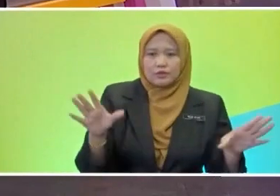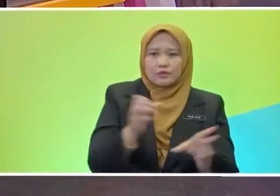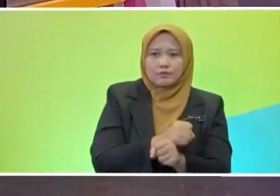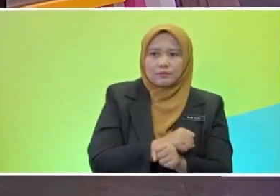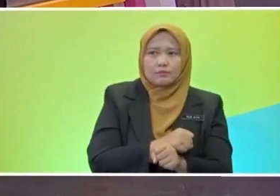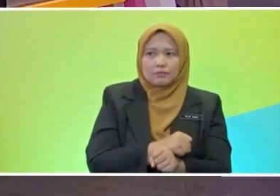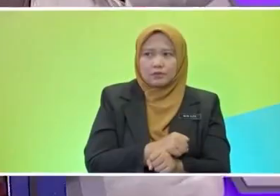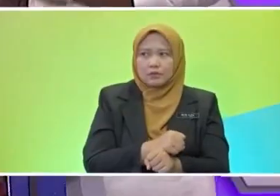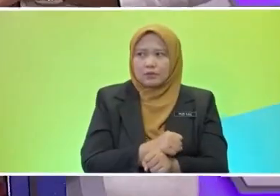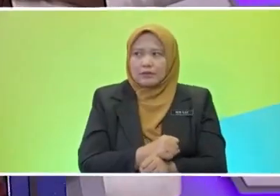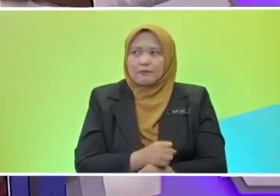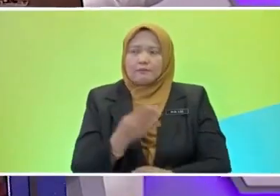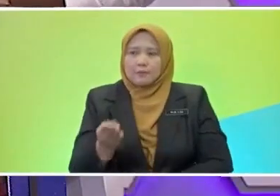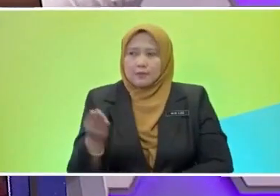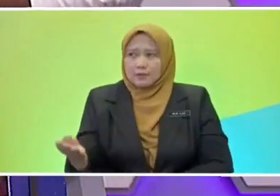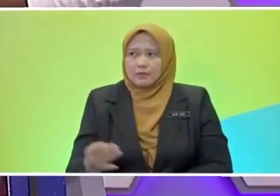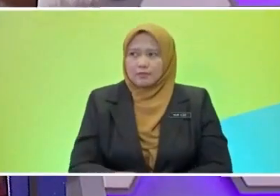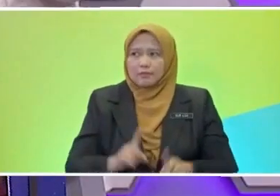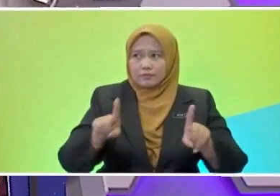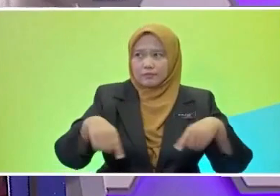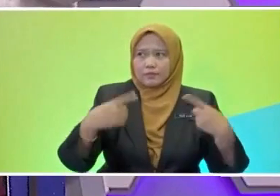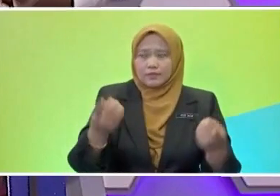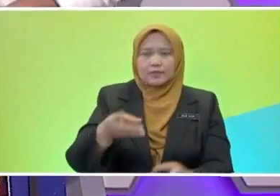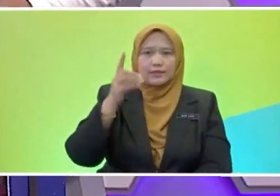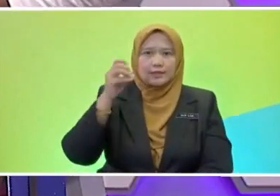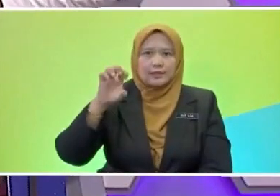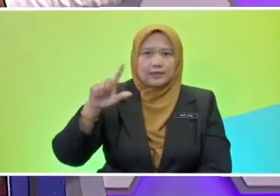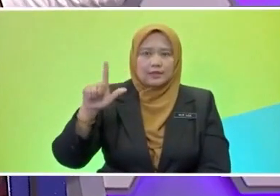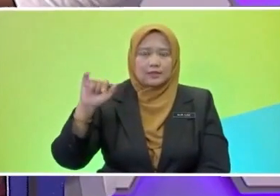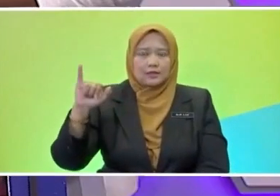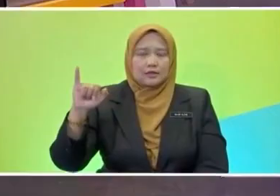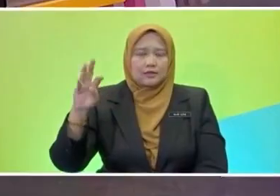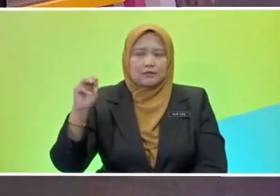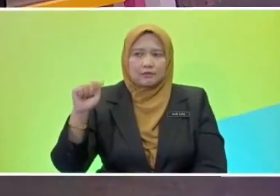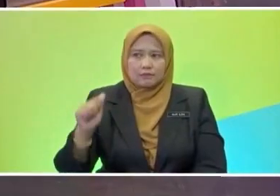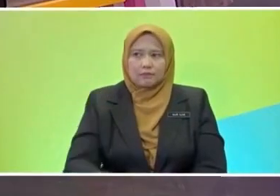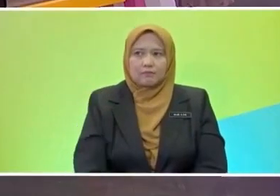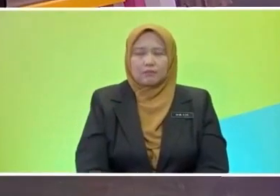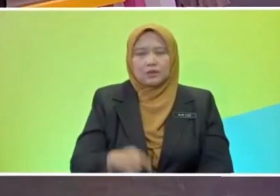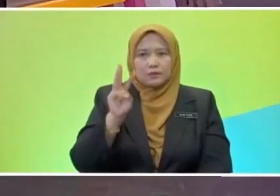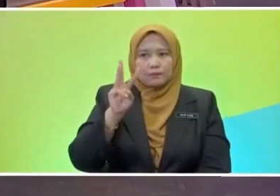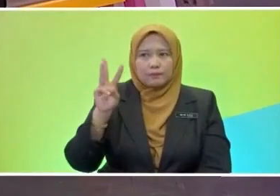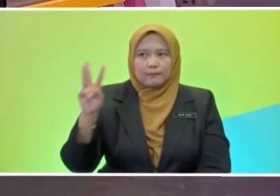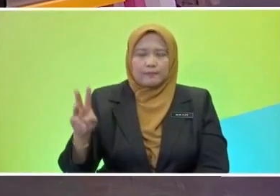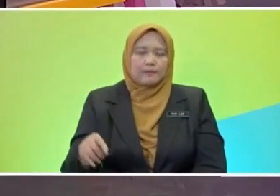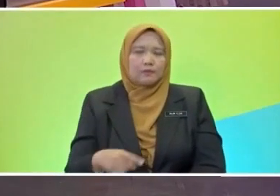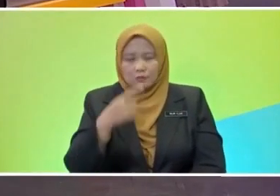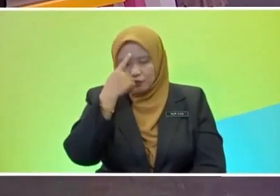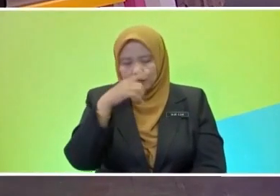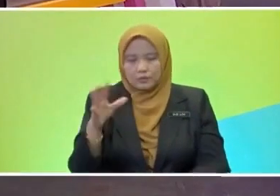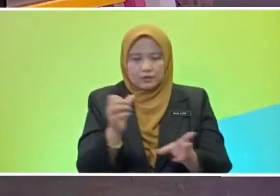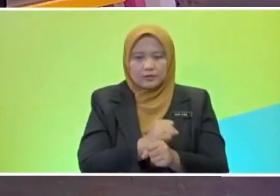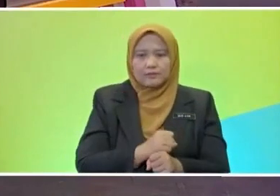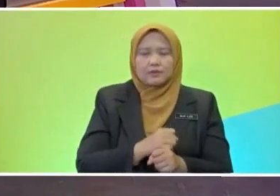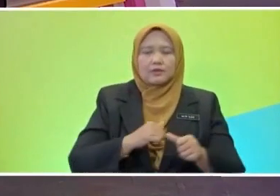for today's topic? You can refer to Delima Portal for extra enrichment tasks. Delima Portal. And how did our pupils do for today's lesson,